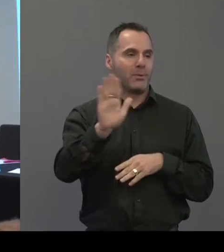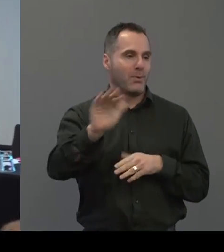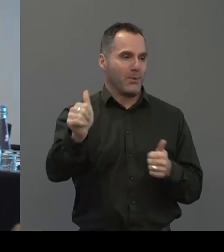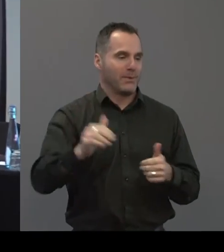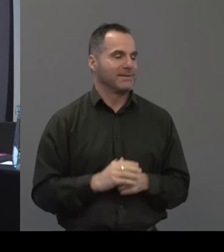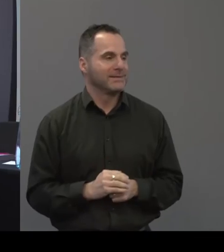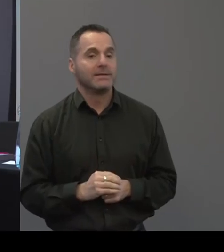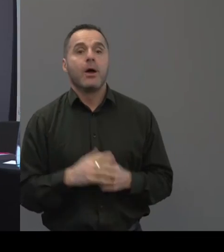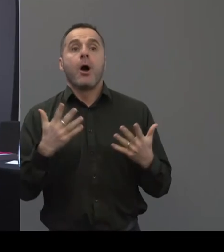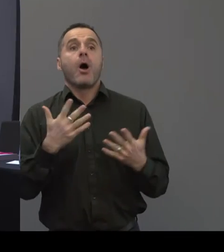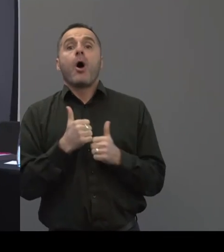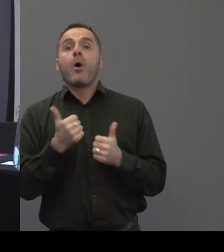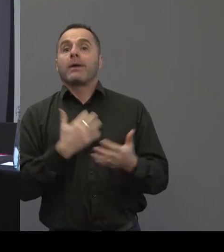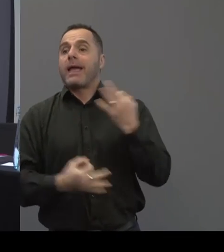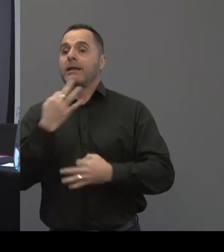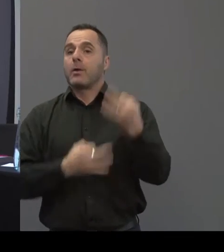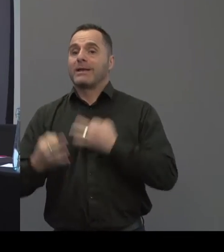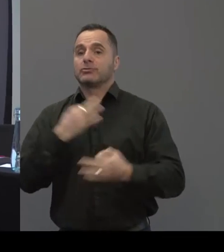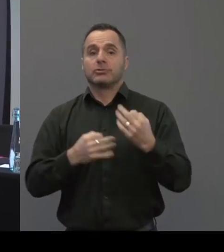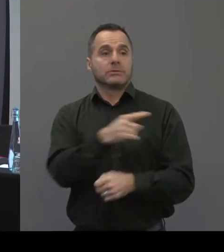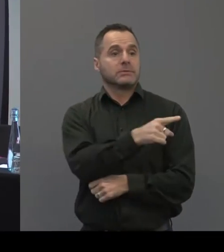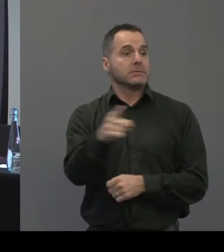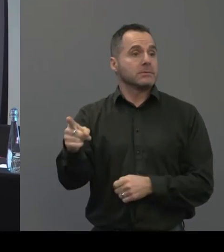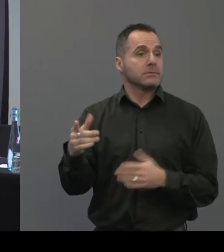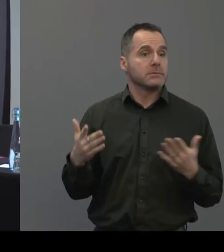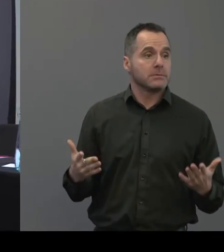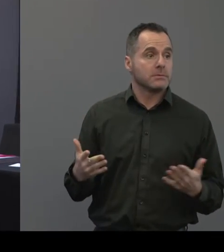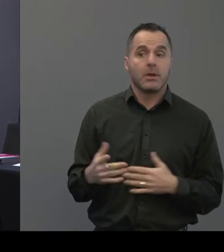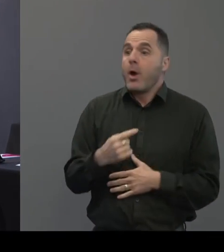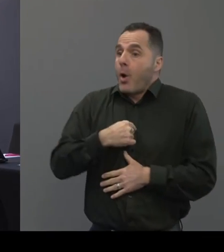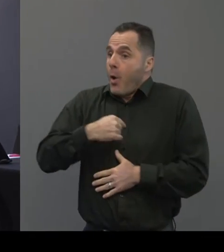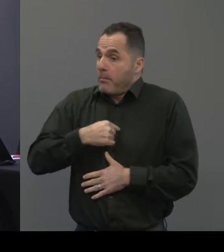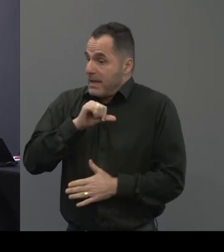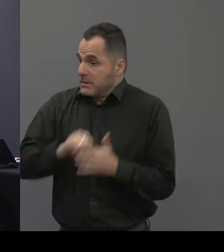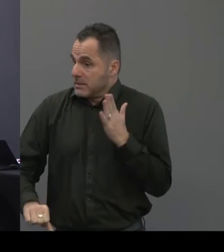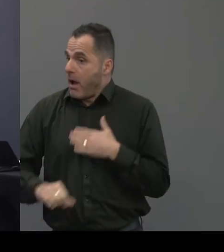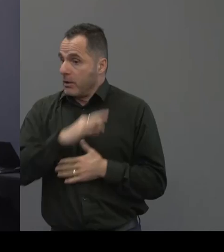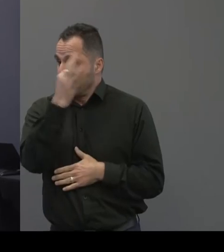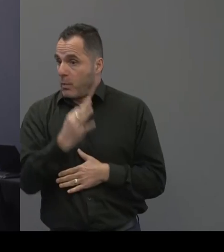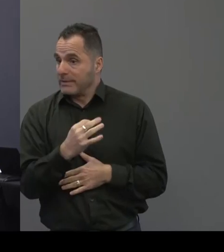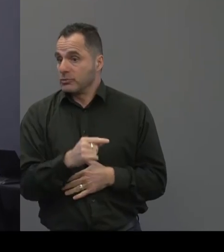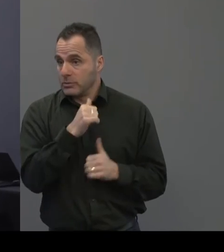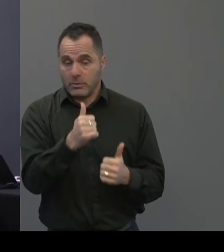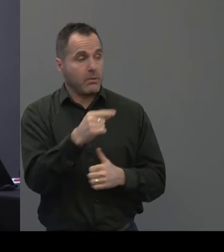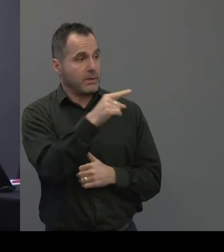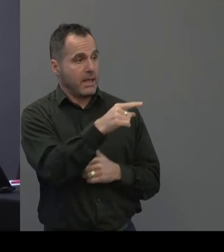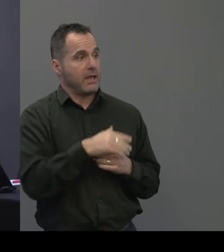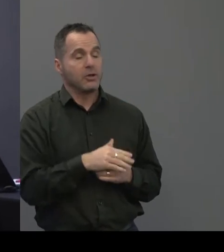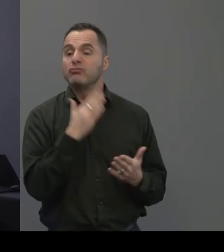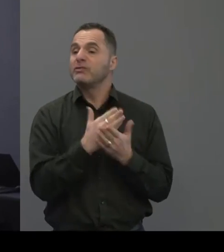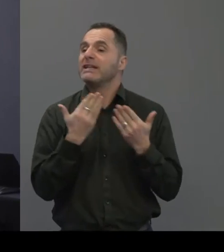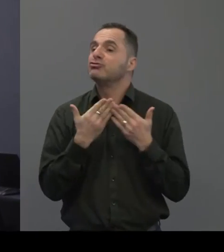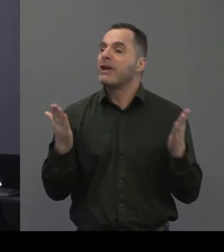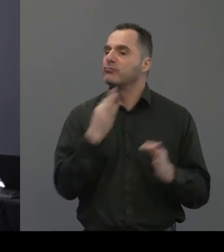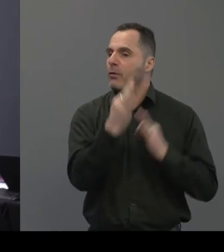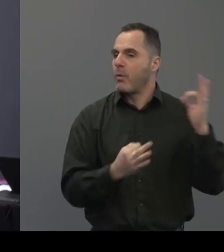So any questions from you? Or perhaps I could just kick off with one, which is kind of more a general